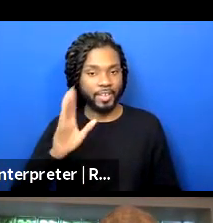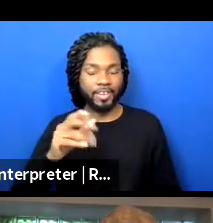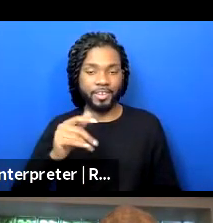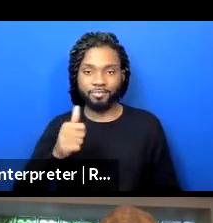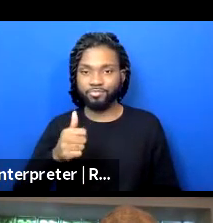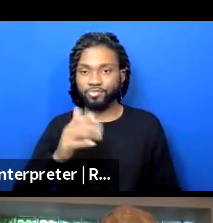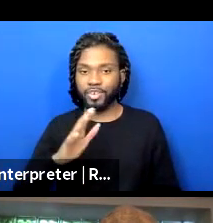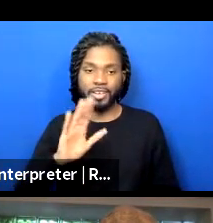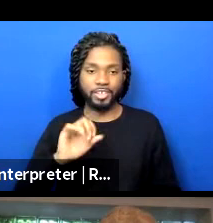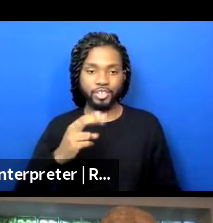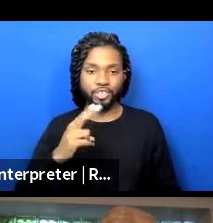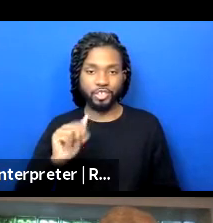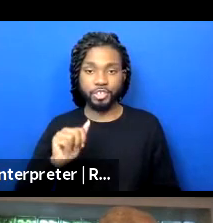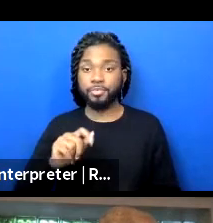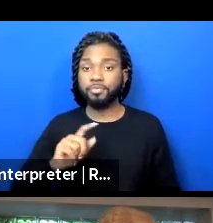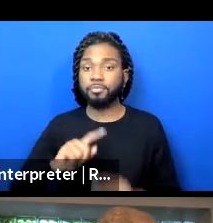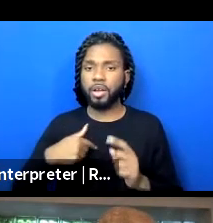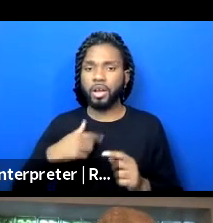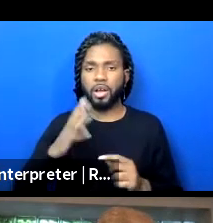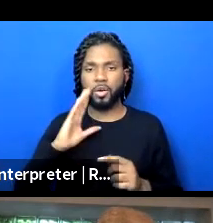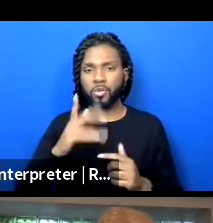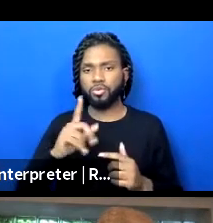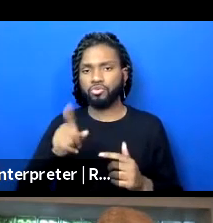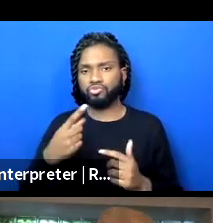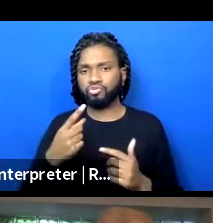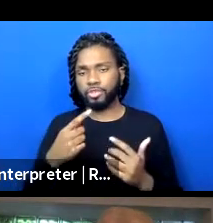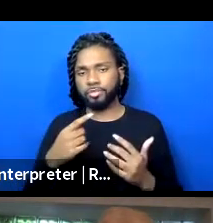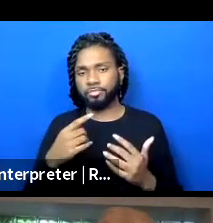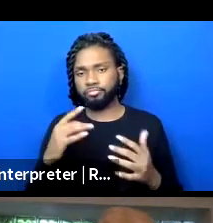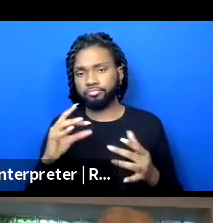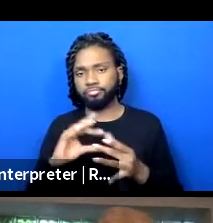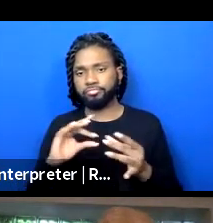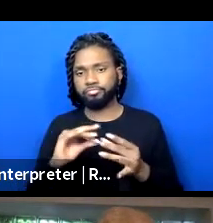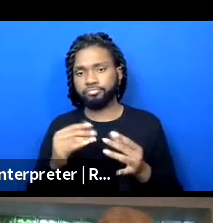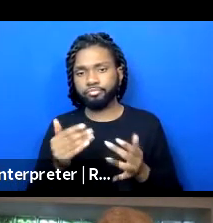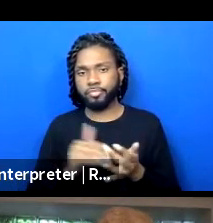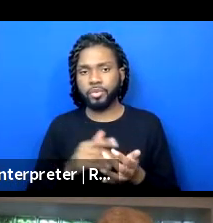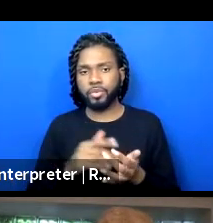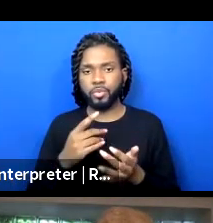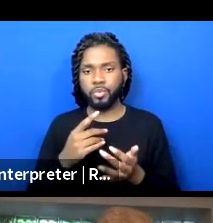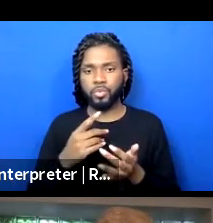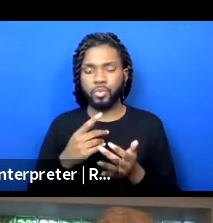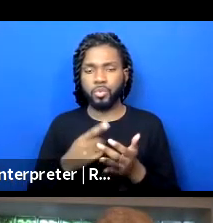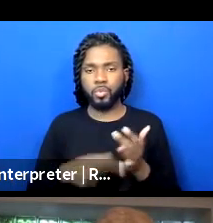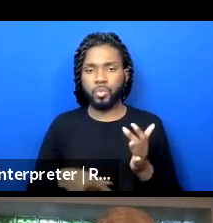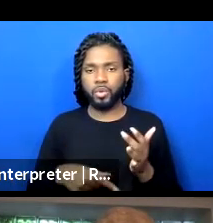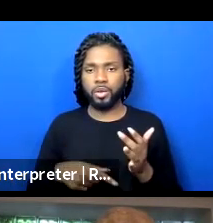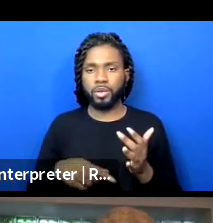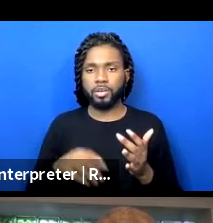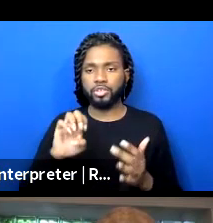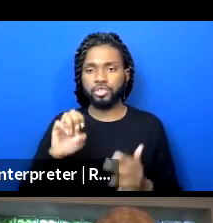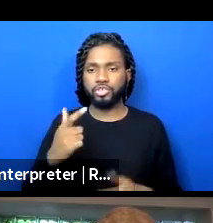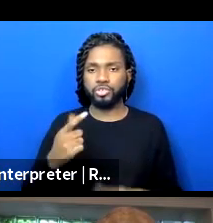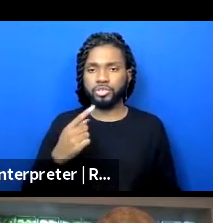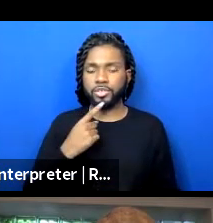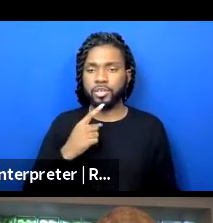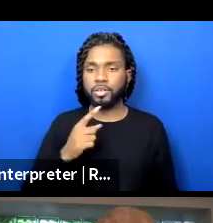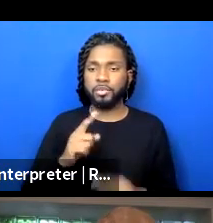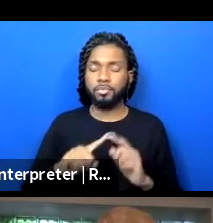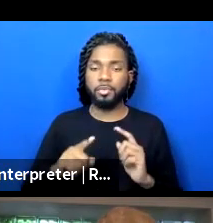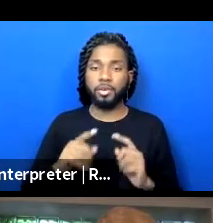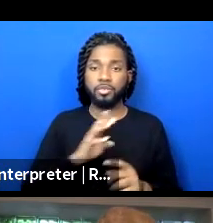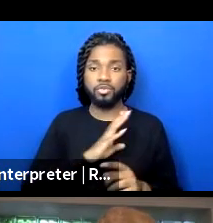I'll just reiterate what was, you know, kind of piggybacking on what EG said but just board